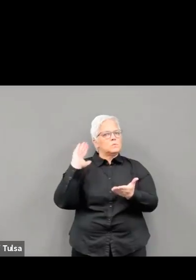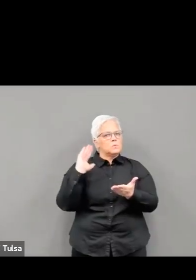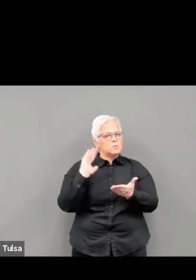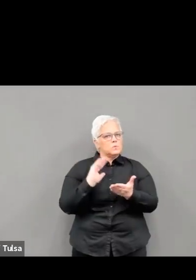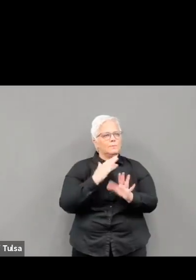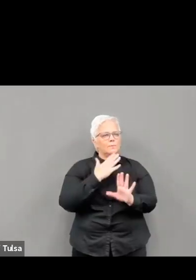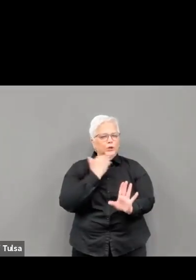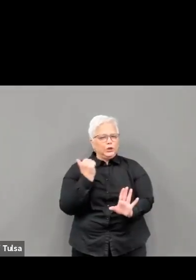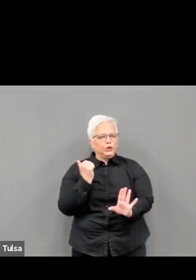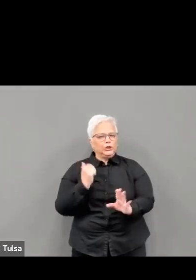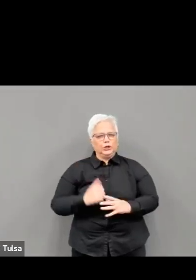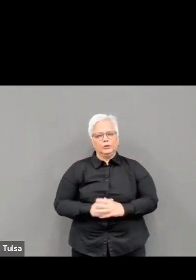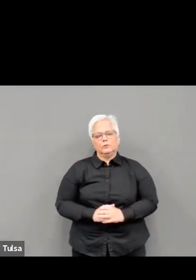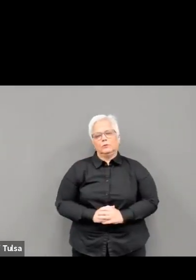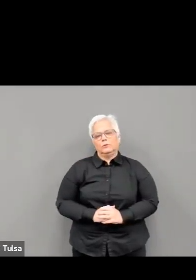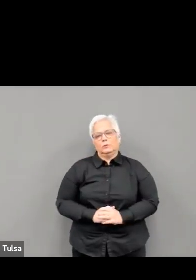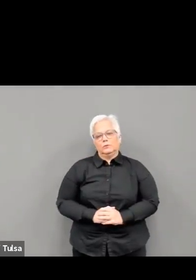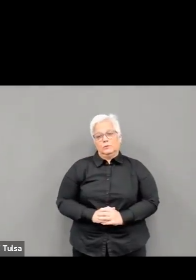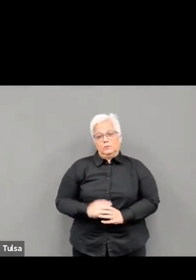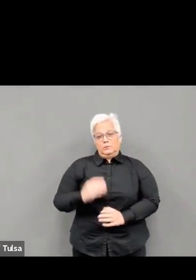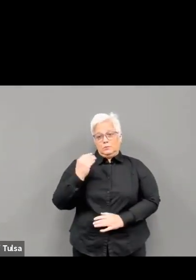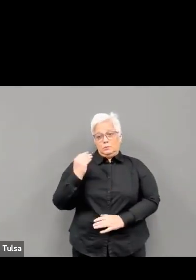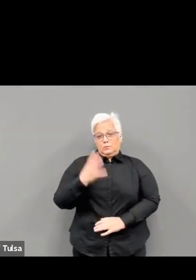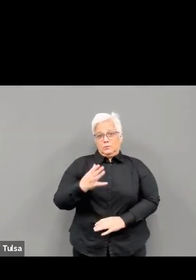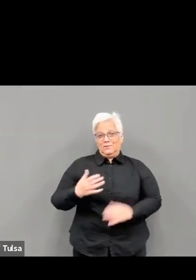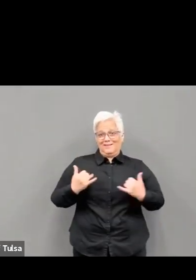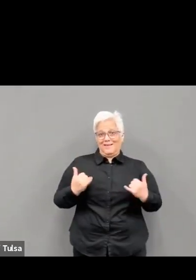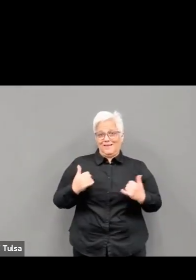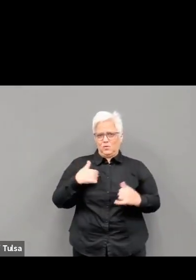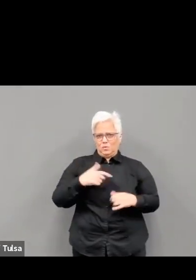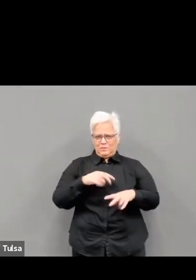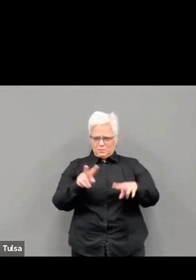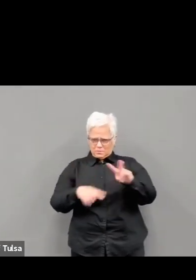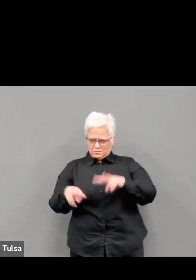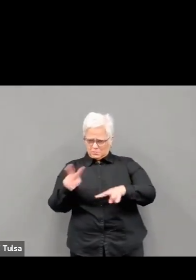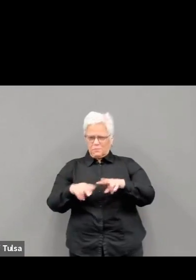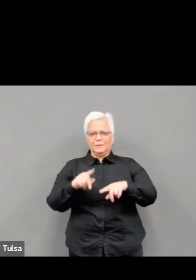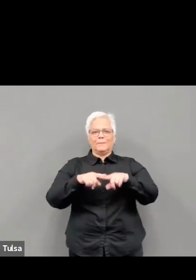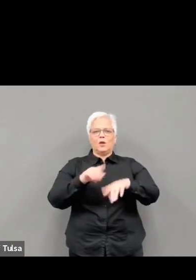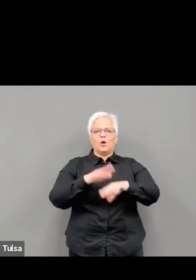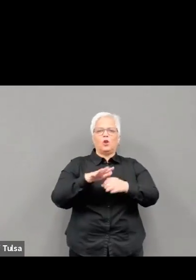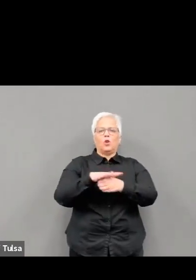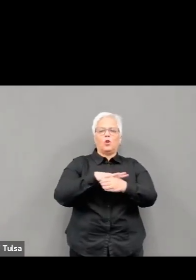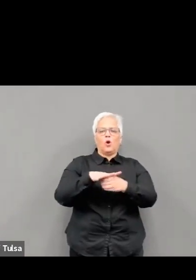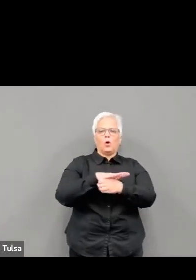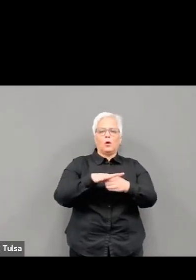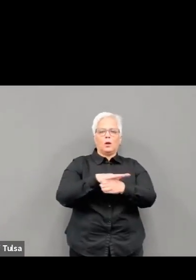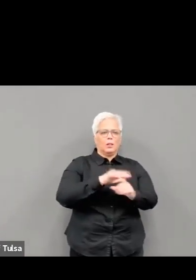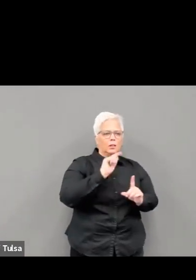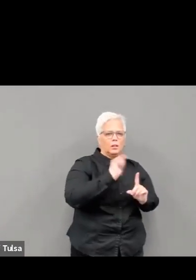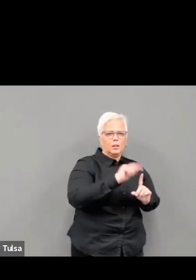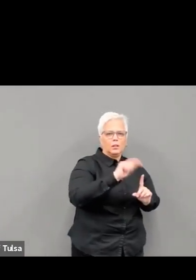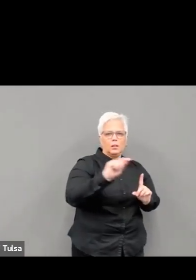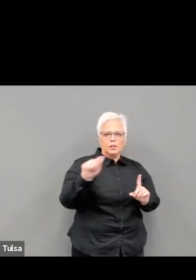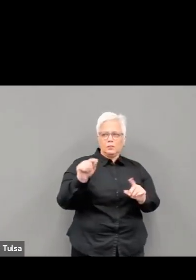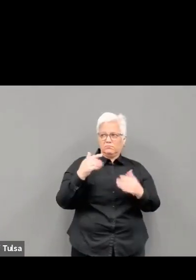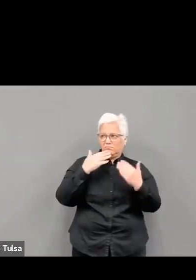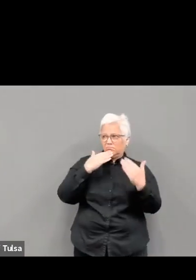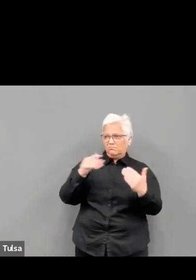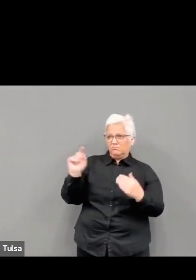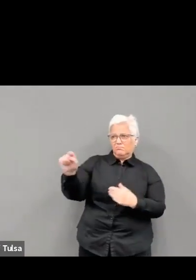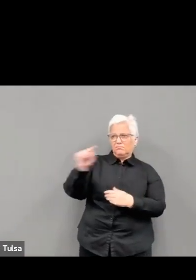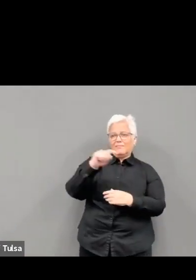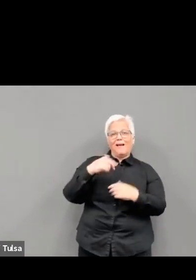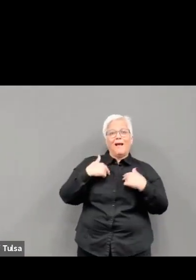based on the local and independent guidance of our health care providers in Tulsa. The city of